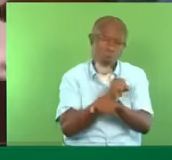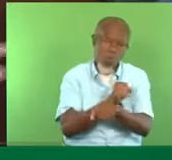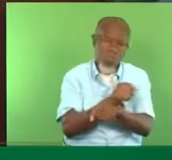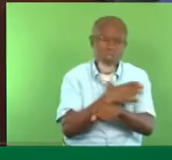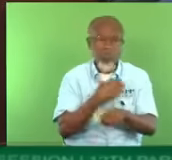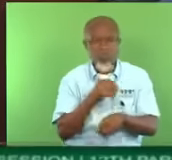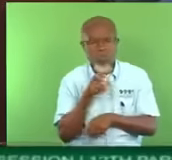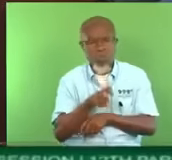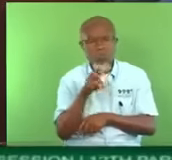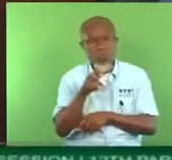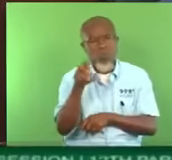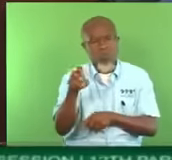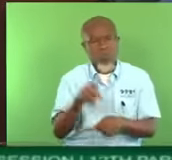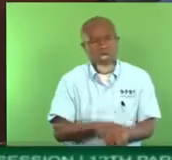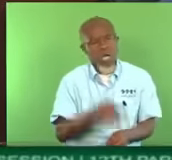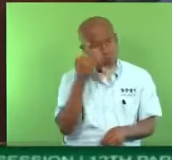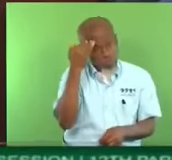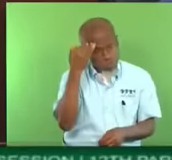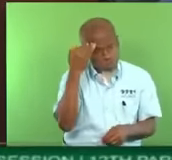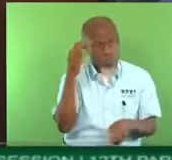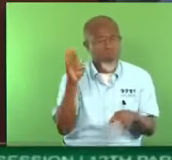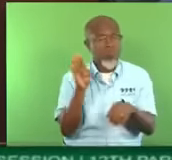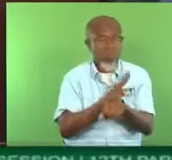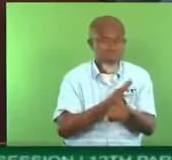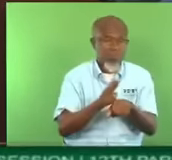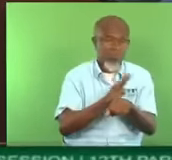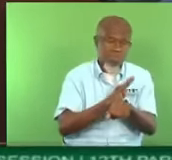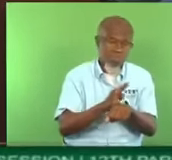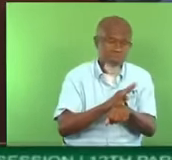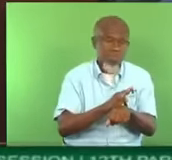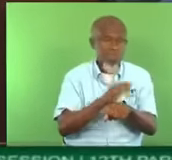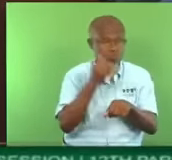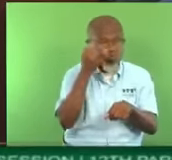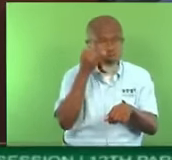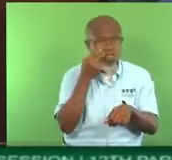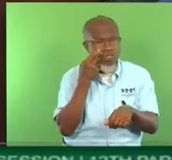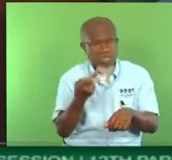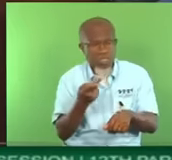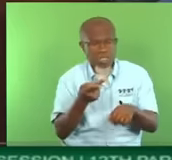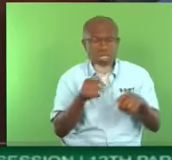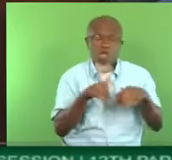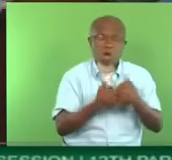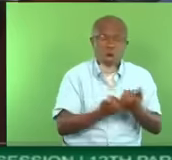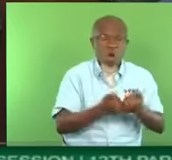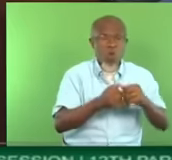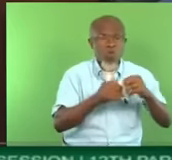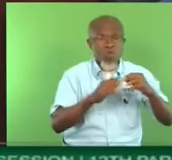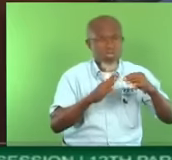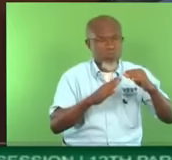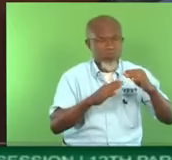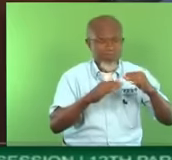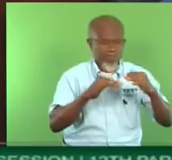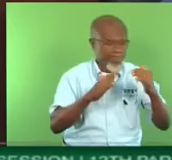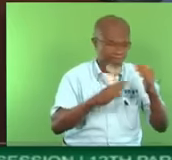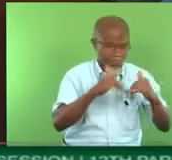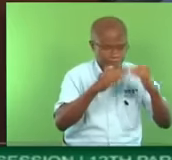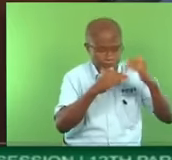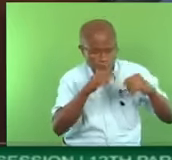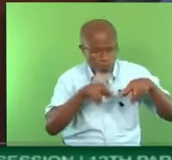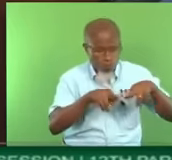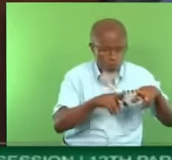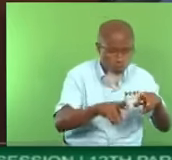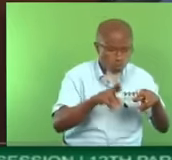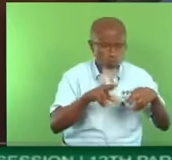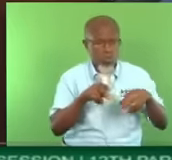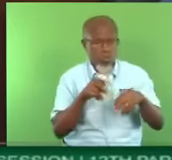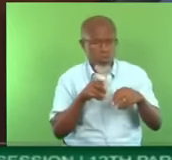are full given the deplorable state of infrastructure in the country. His hands are full. I don't know, you know, he's excited now that he's